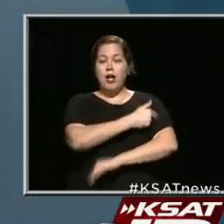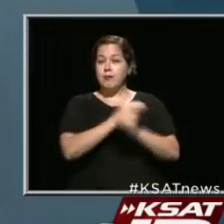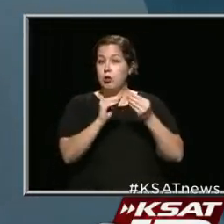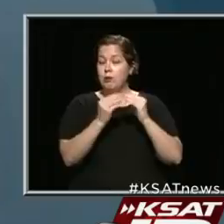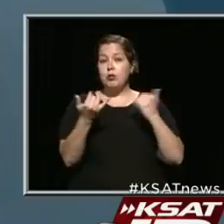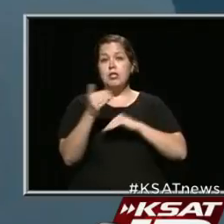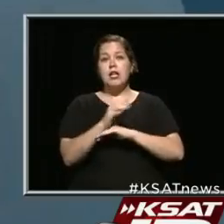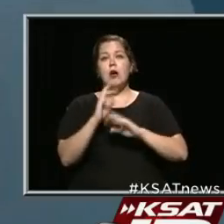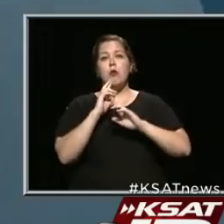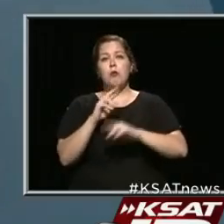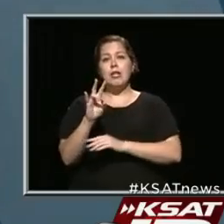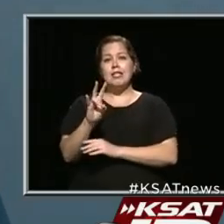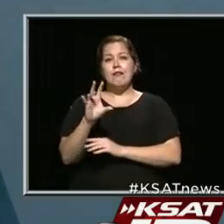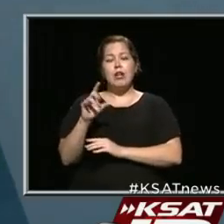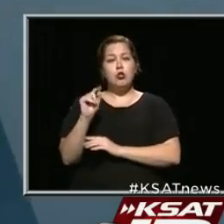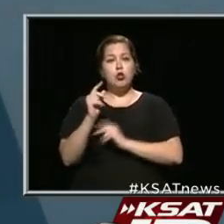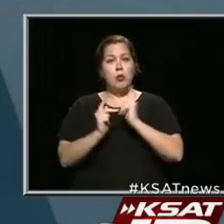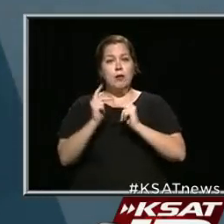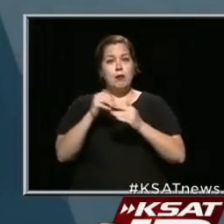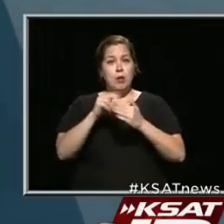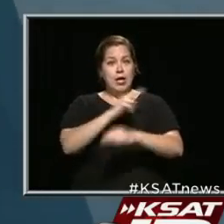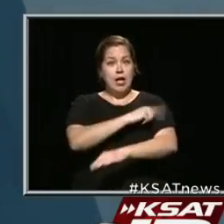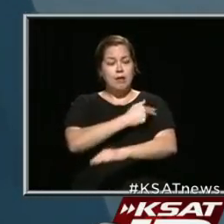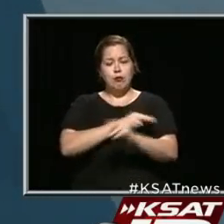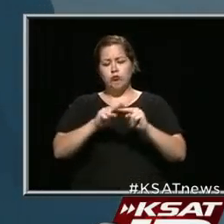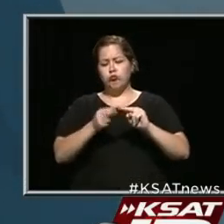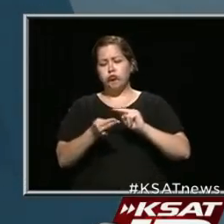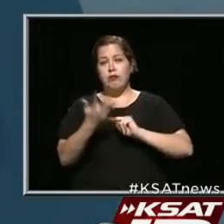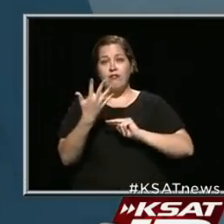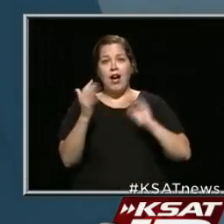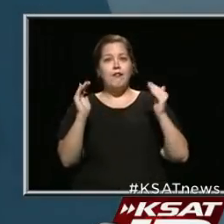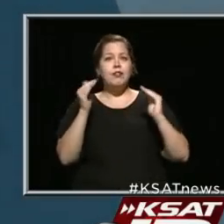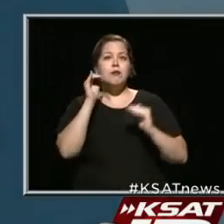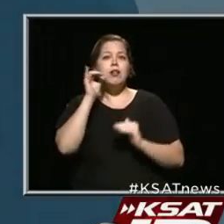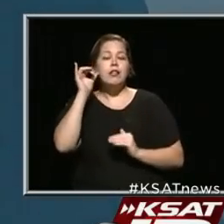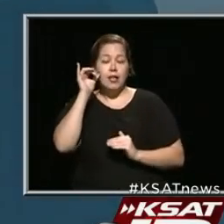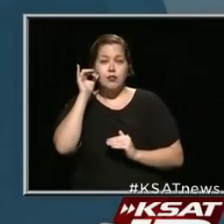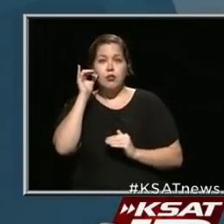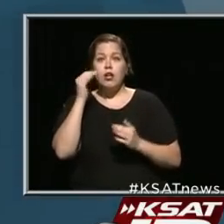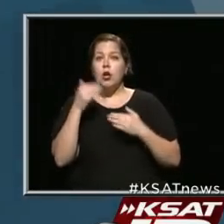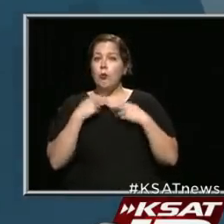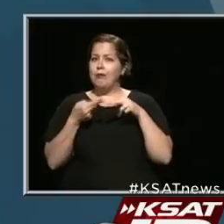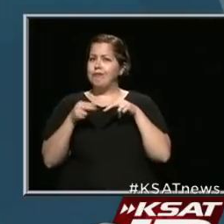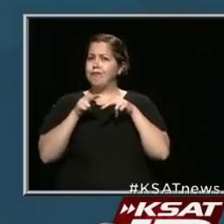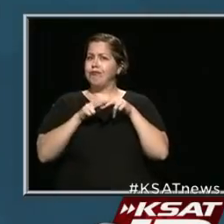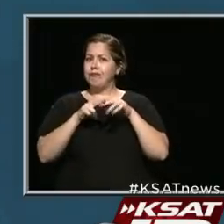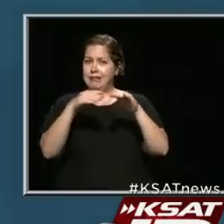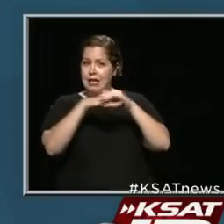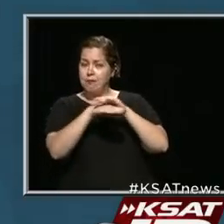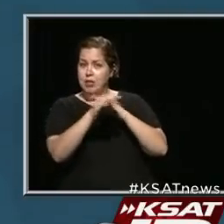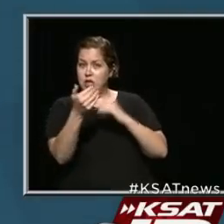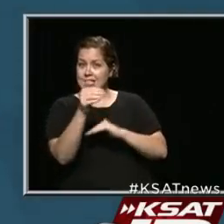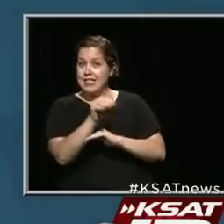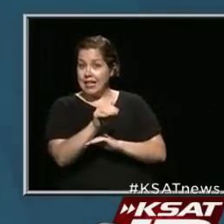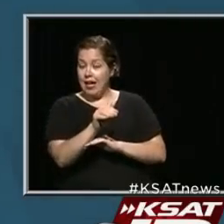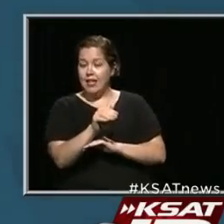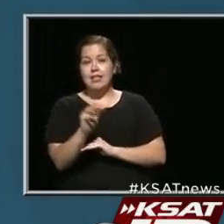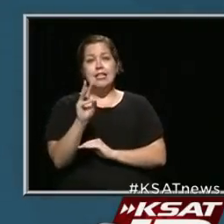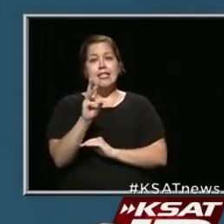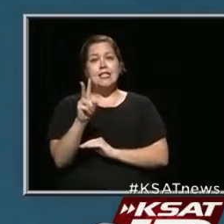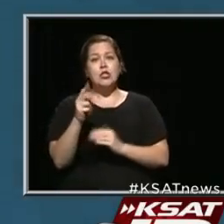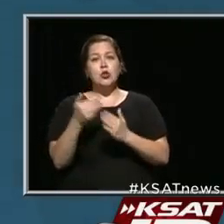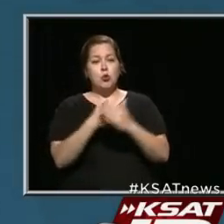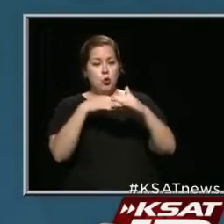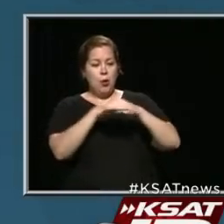tonight we're reporting 720 people in the hospital, that's down five from yesterday. We had an uptick in admissions tonight, and 62